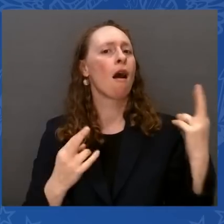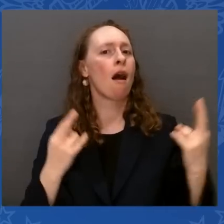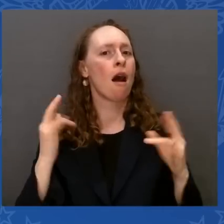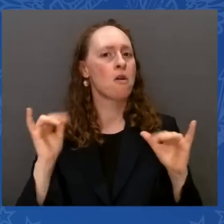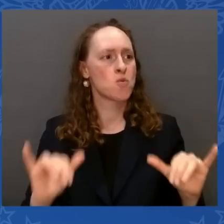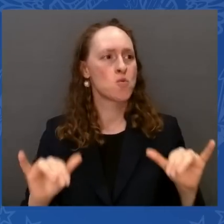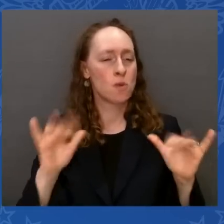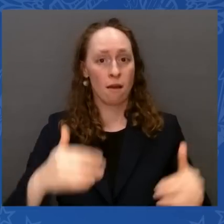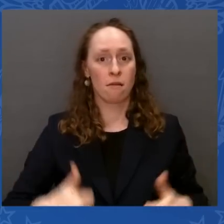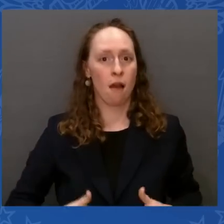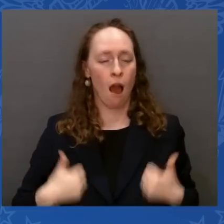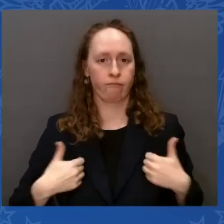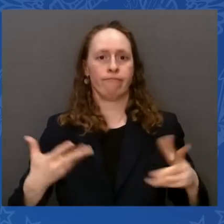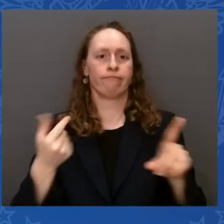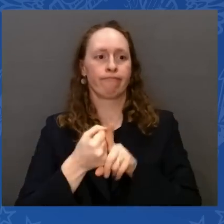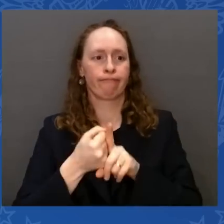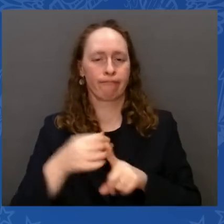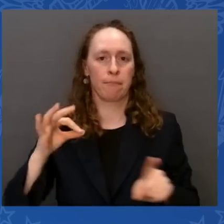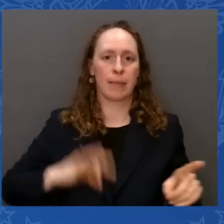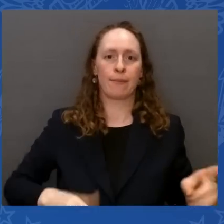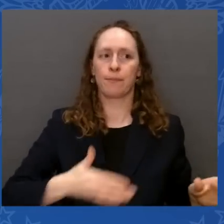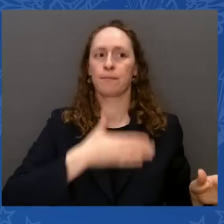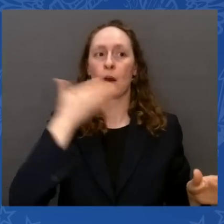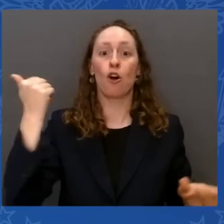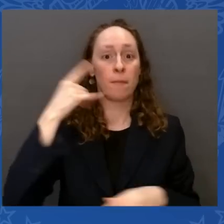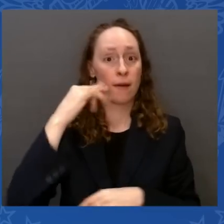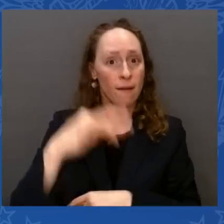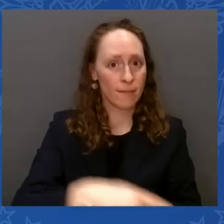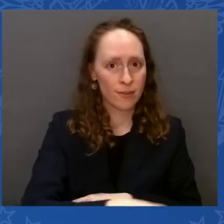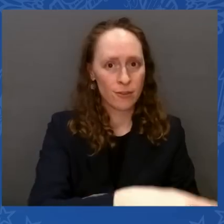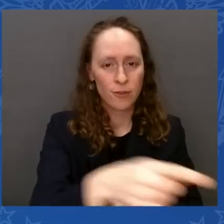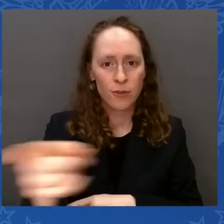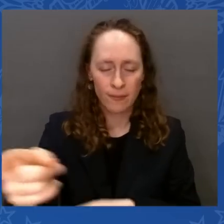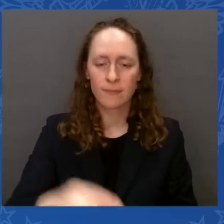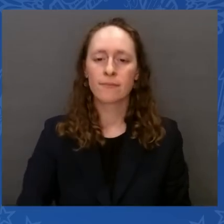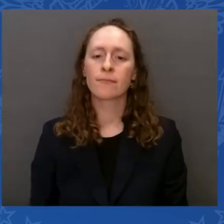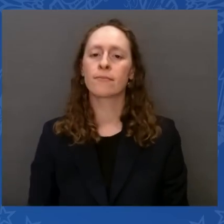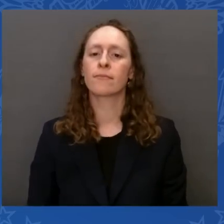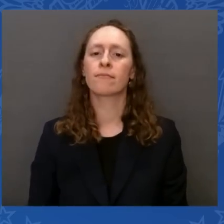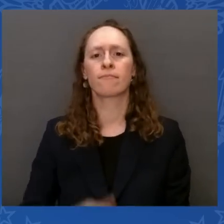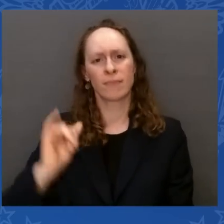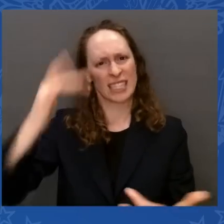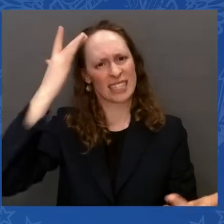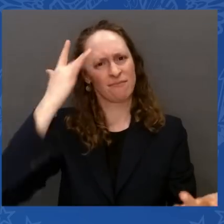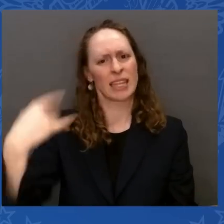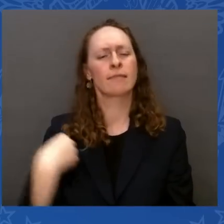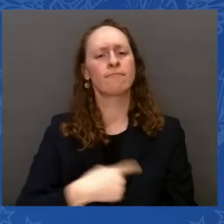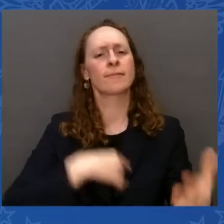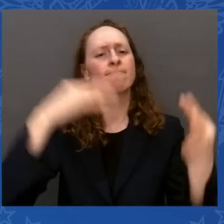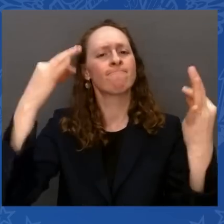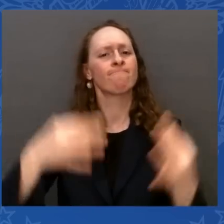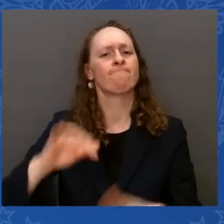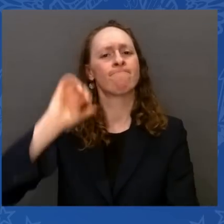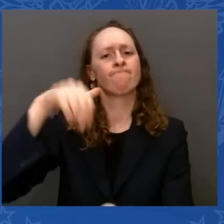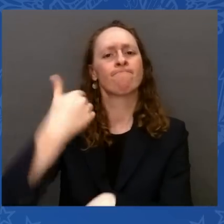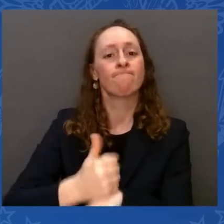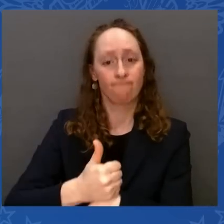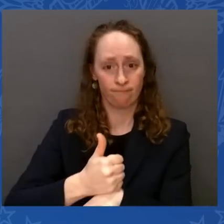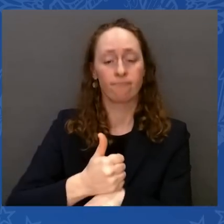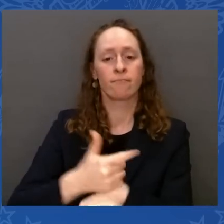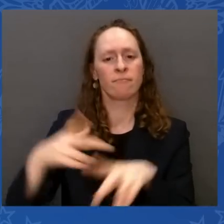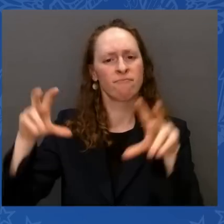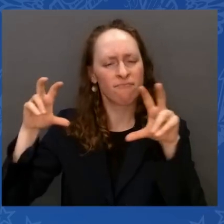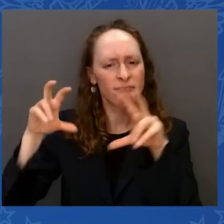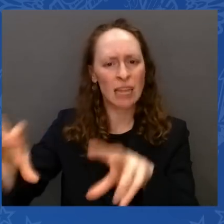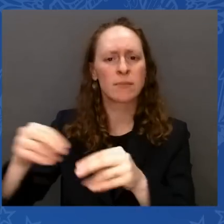That's why I created the Invest in America Cabinet. Took my Cabinet members, all of them, and subset that focused on just